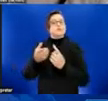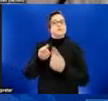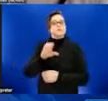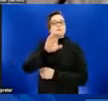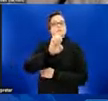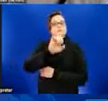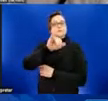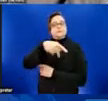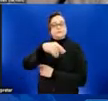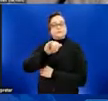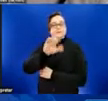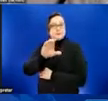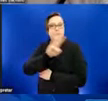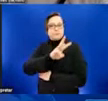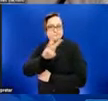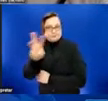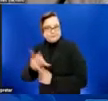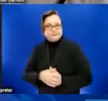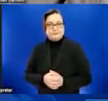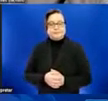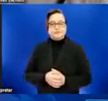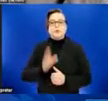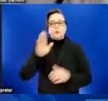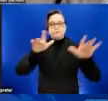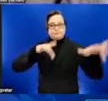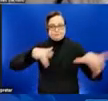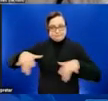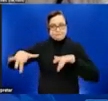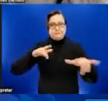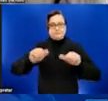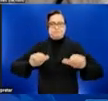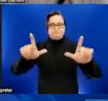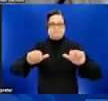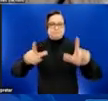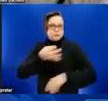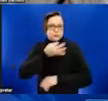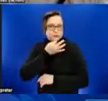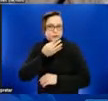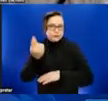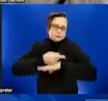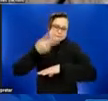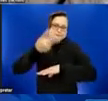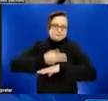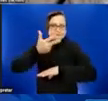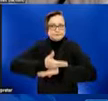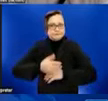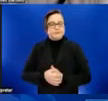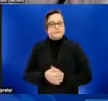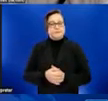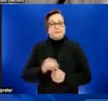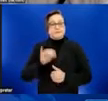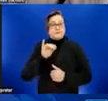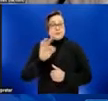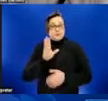Today's webinar will be recorded and posted to our website in coming days. If you do not wish for your participation